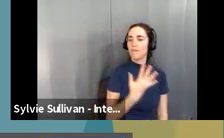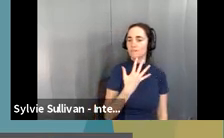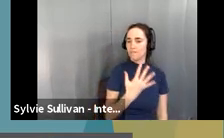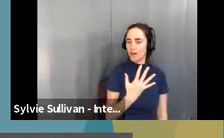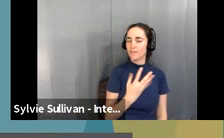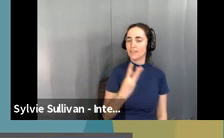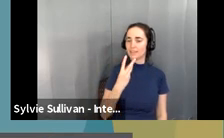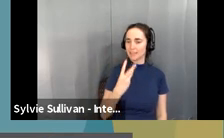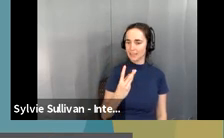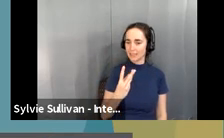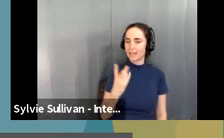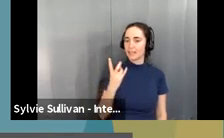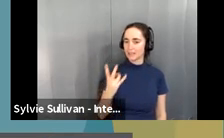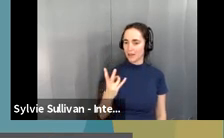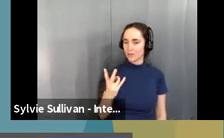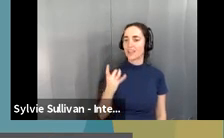Next slide please.